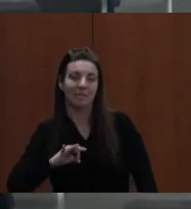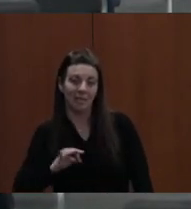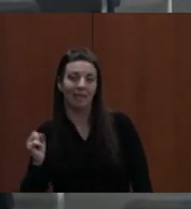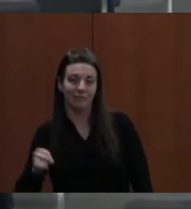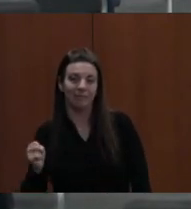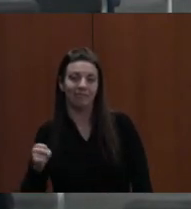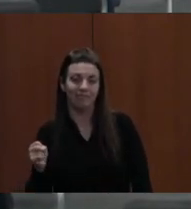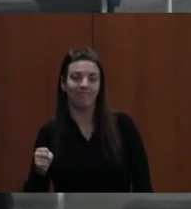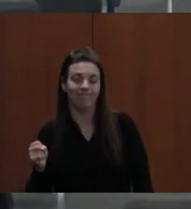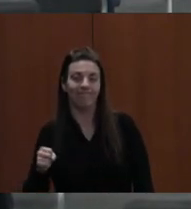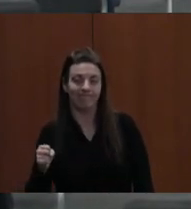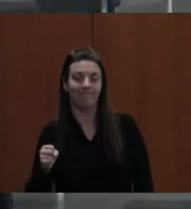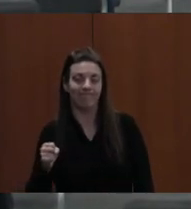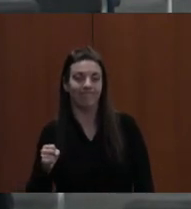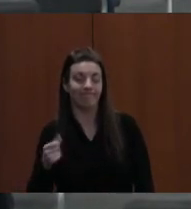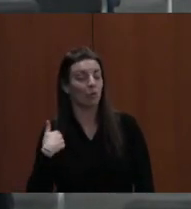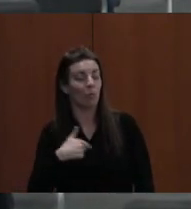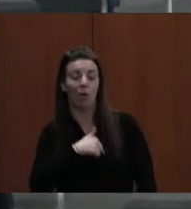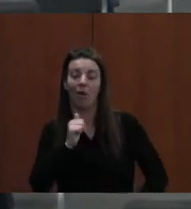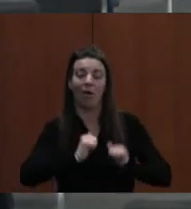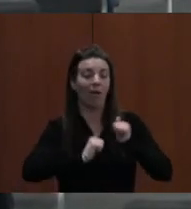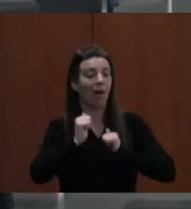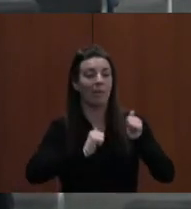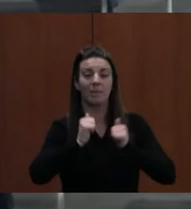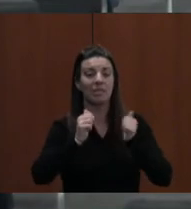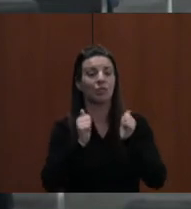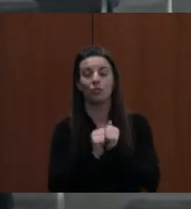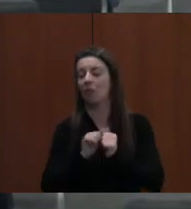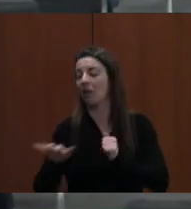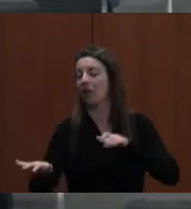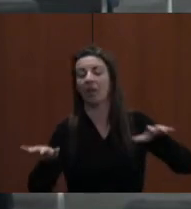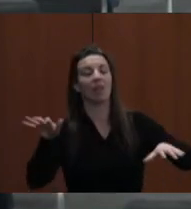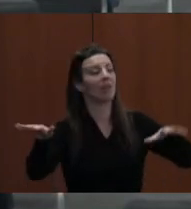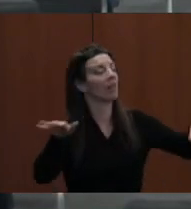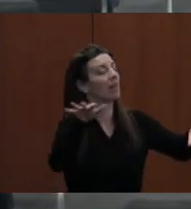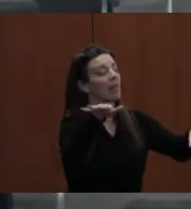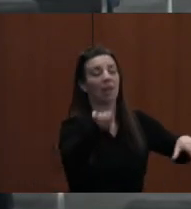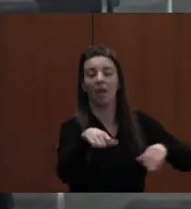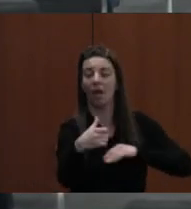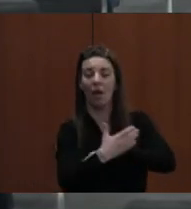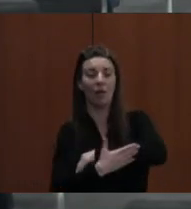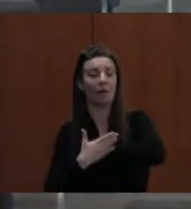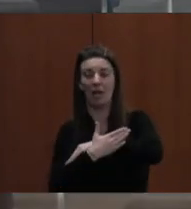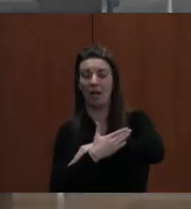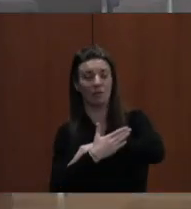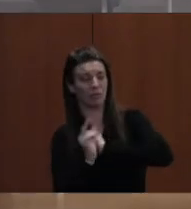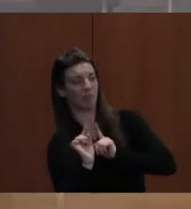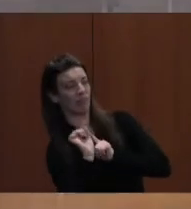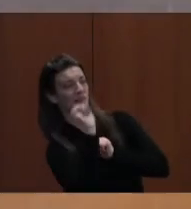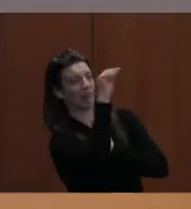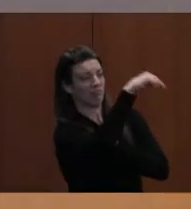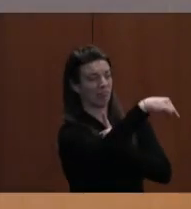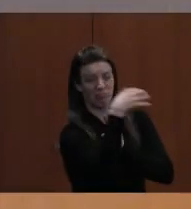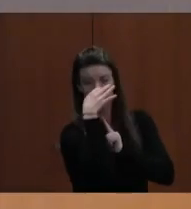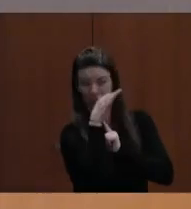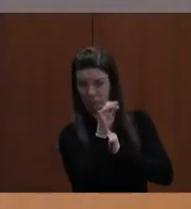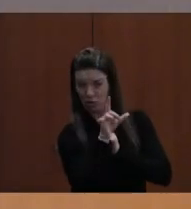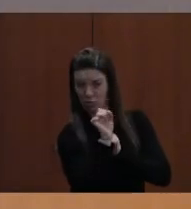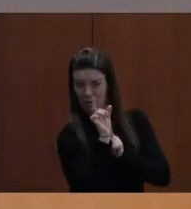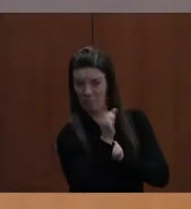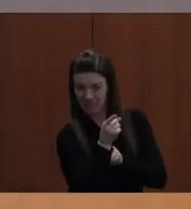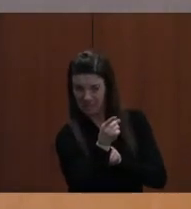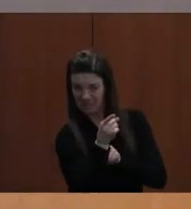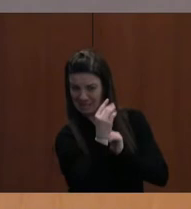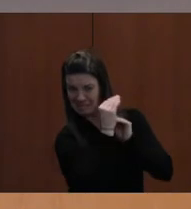WE'RE IN COMPETITION WITH A LOT OF OTHER COUNTIES. THEY COMP OVER THE MOUNTAIN, TAKE 20 MINUTES, TEACHING FREDERICK COUNTY.